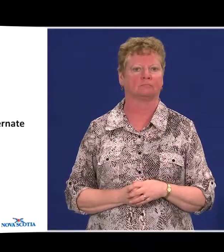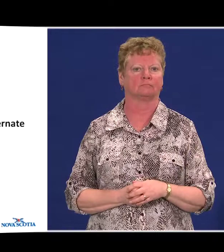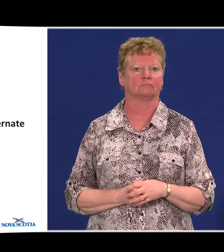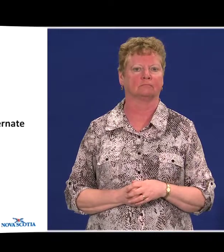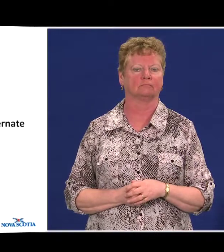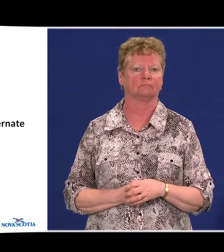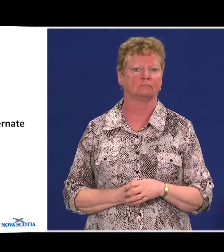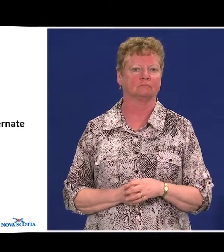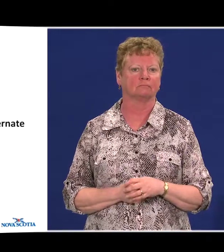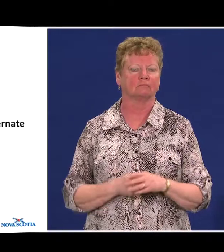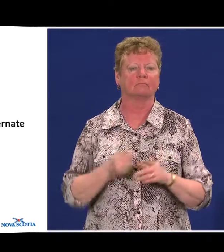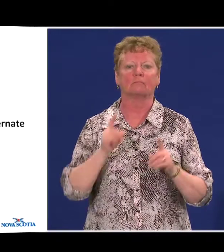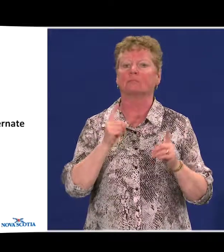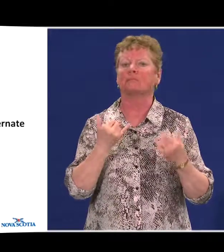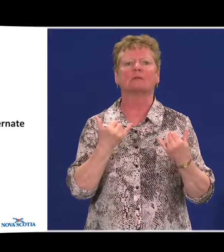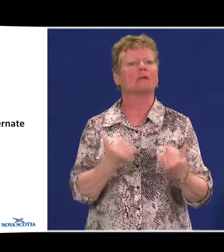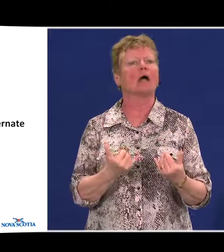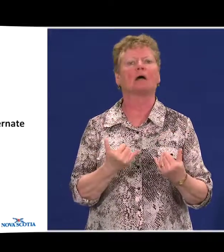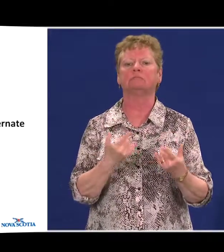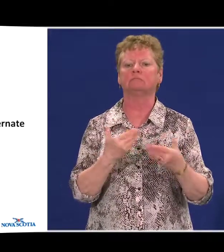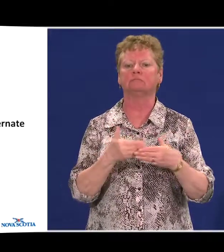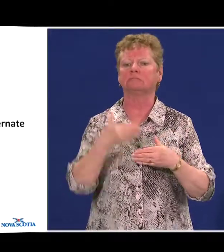So, what are the next steps now?